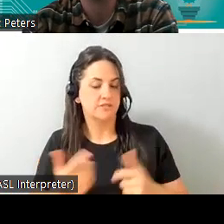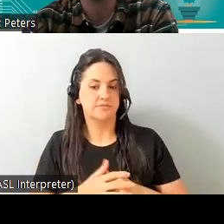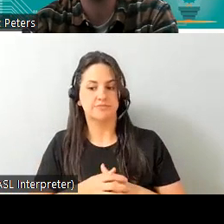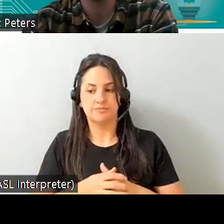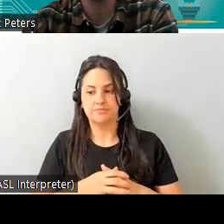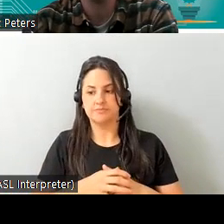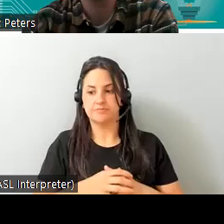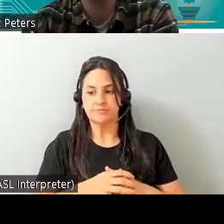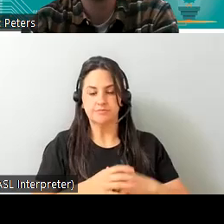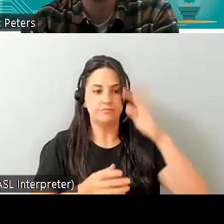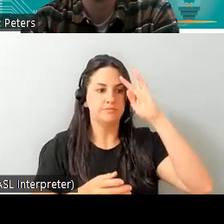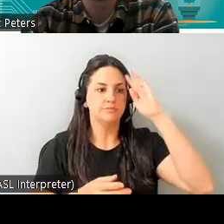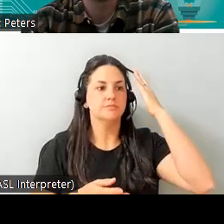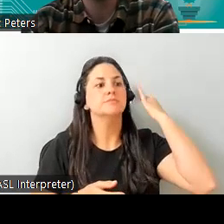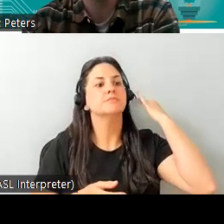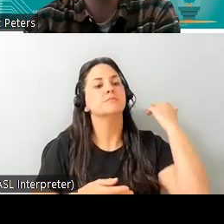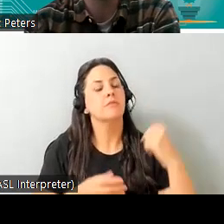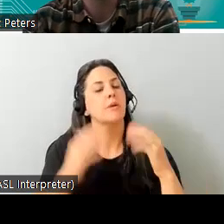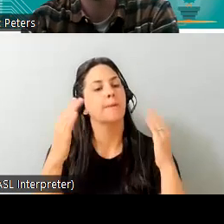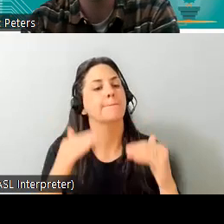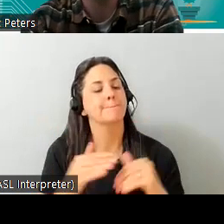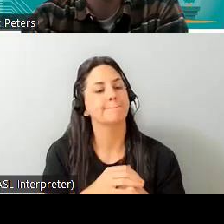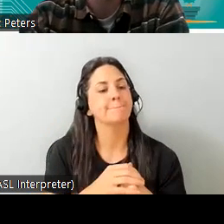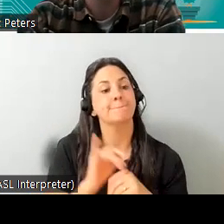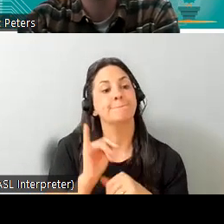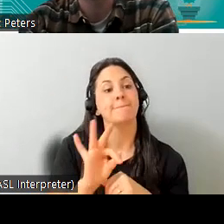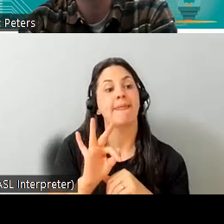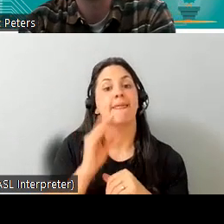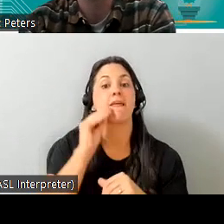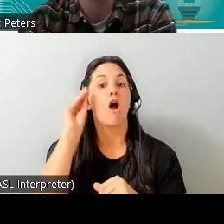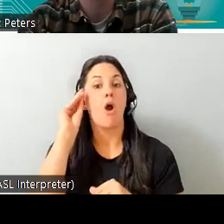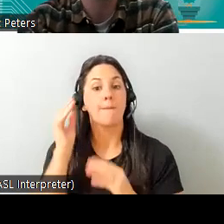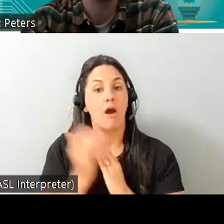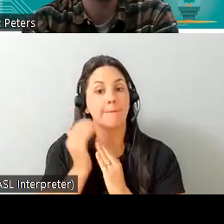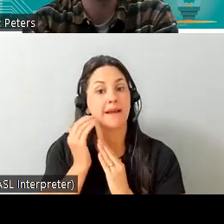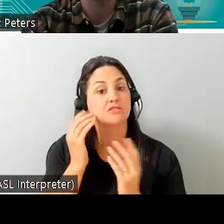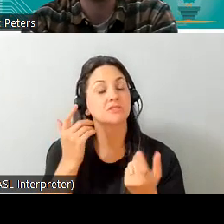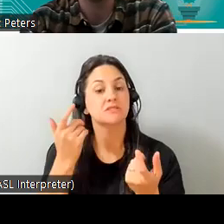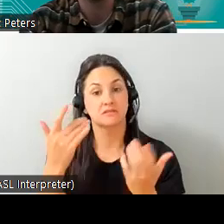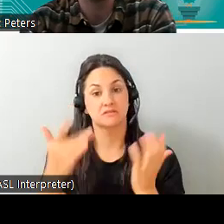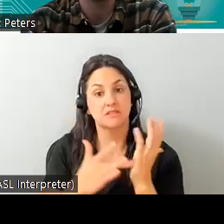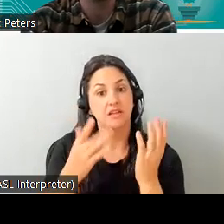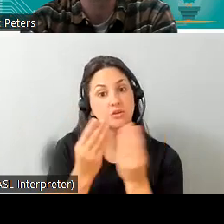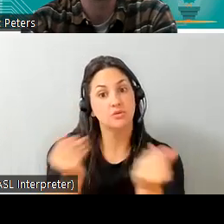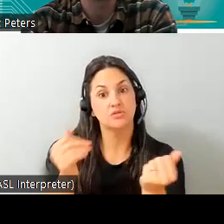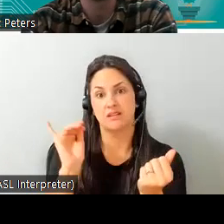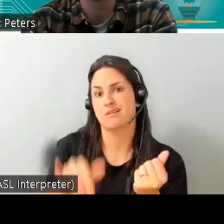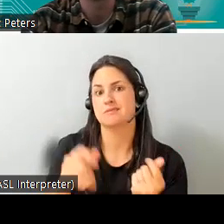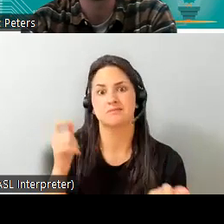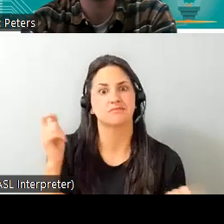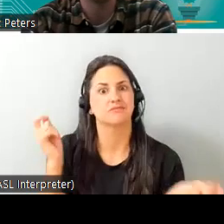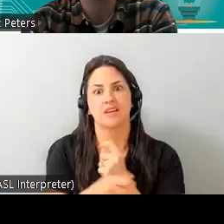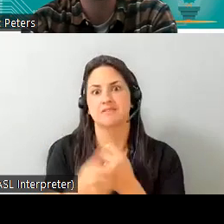so the question is you know if home automation type solutions can be such a game changer for those with